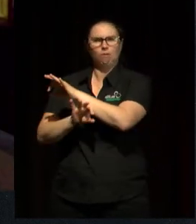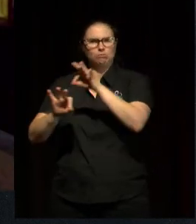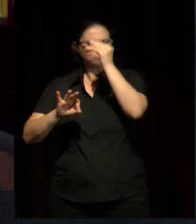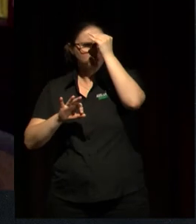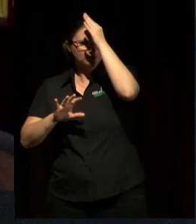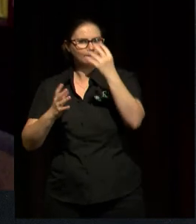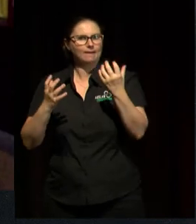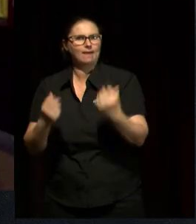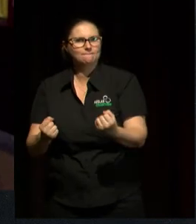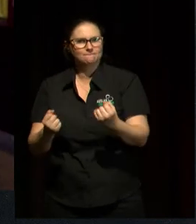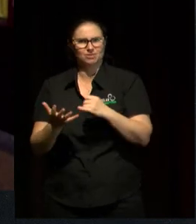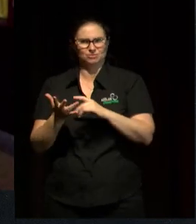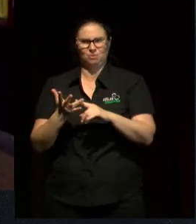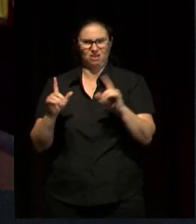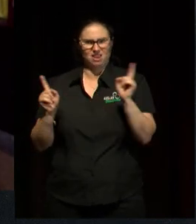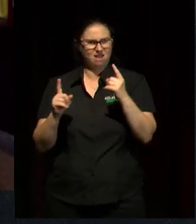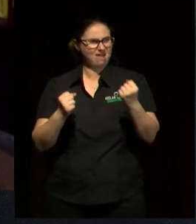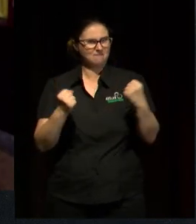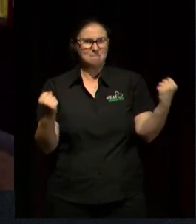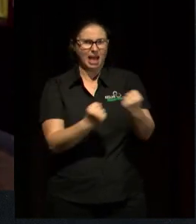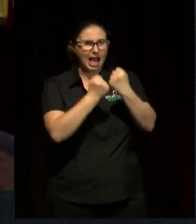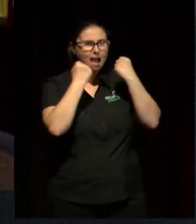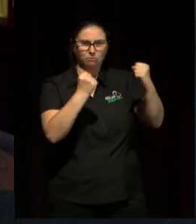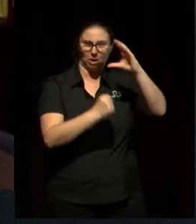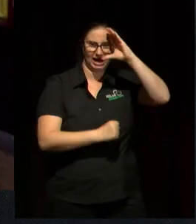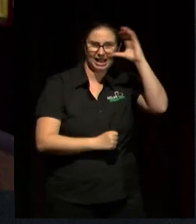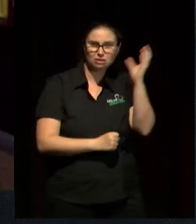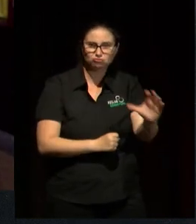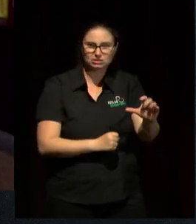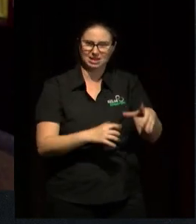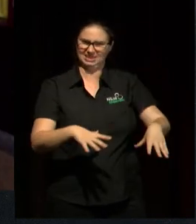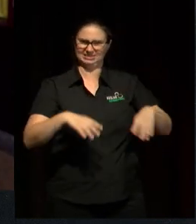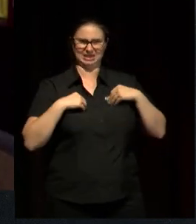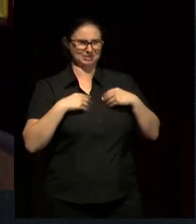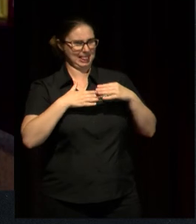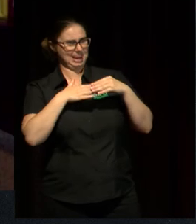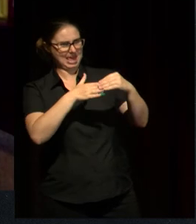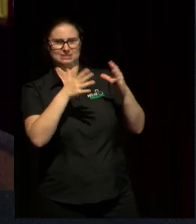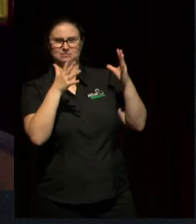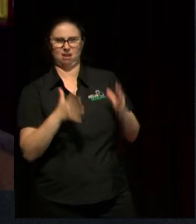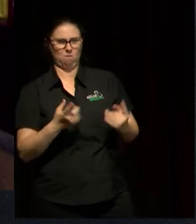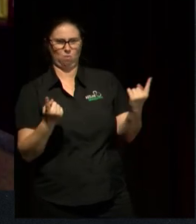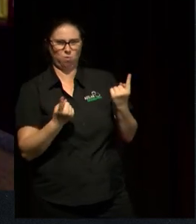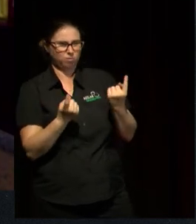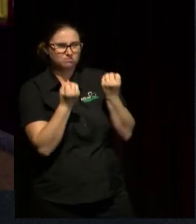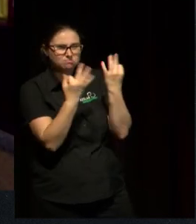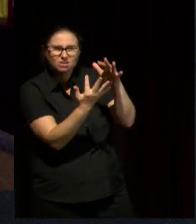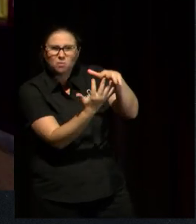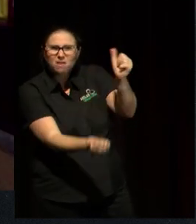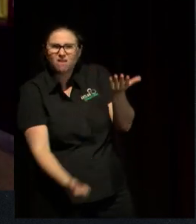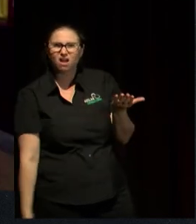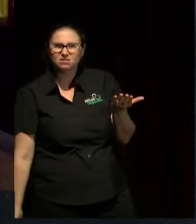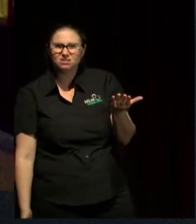nations, powerful nations in our world accept underqualified leaders. You know, and we're criticizing